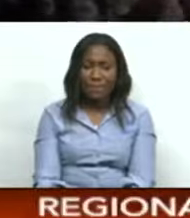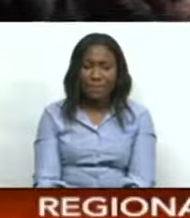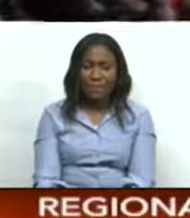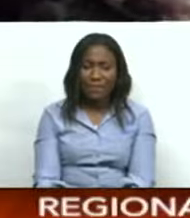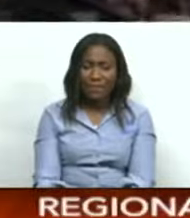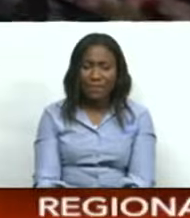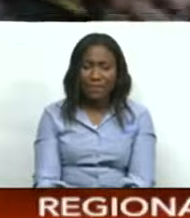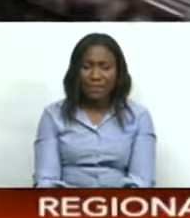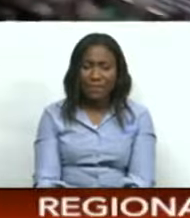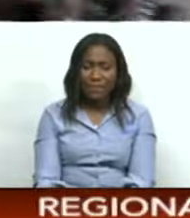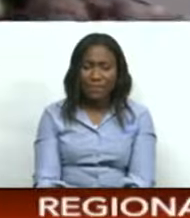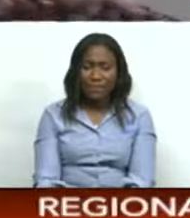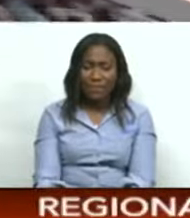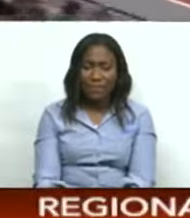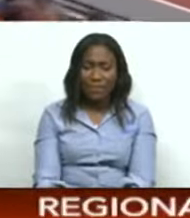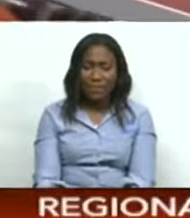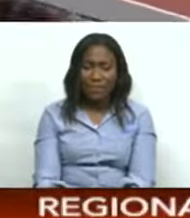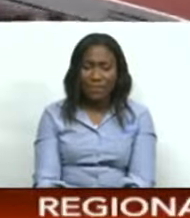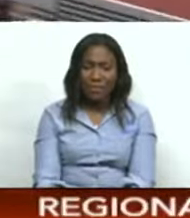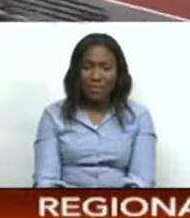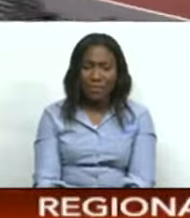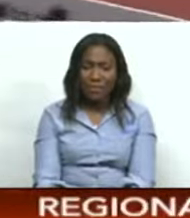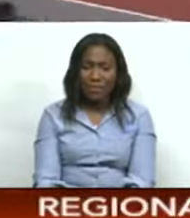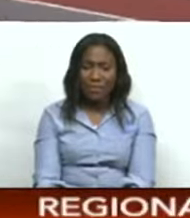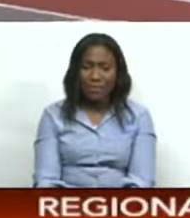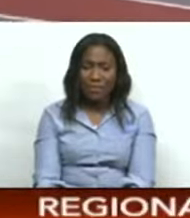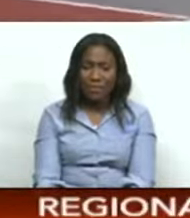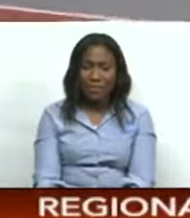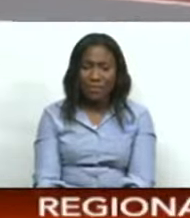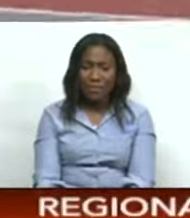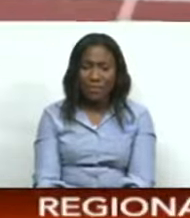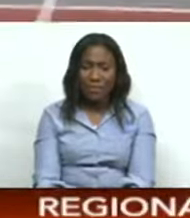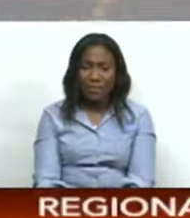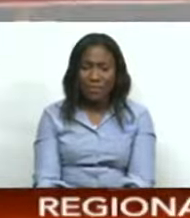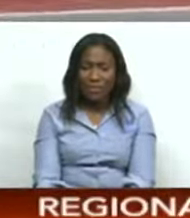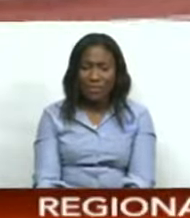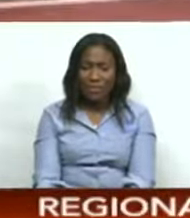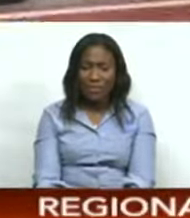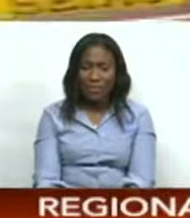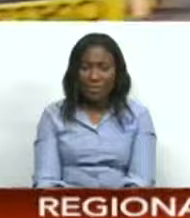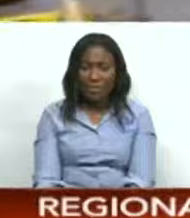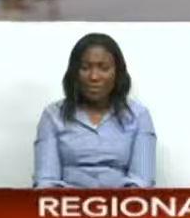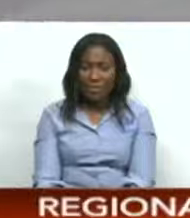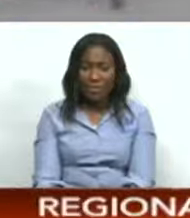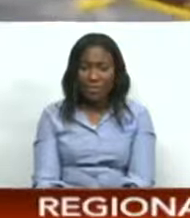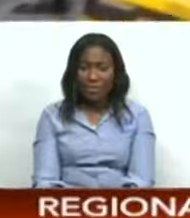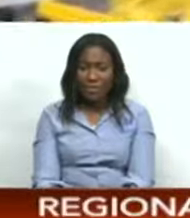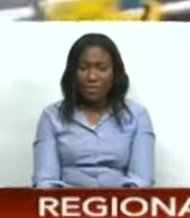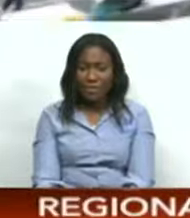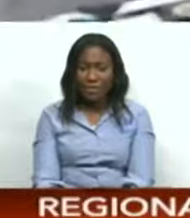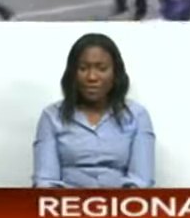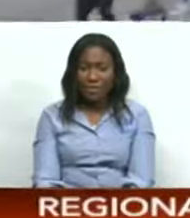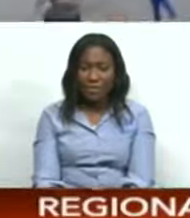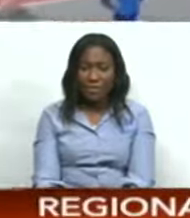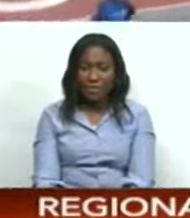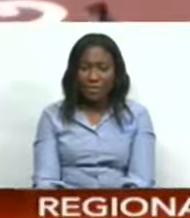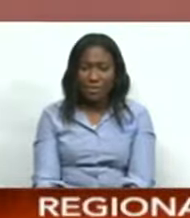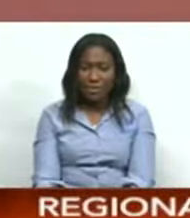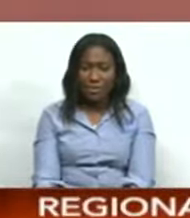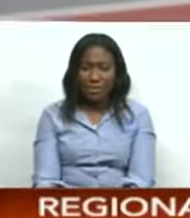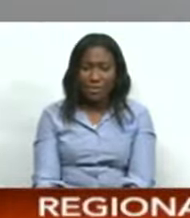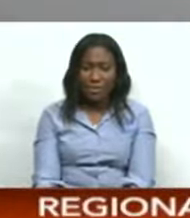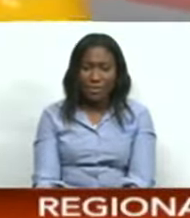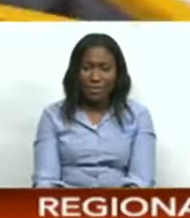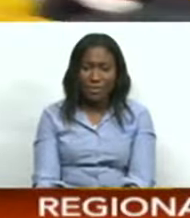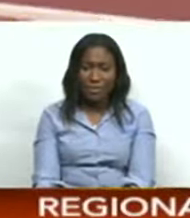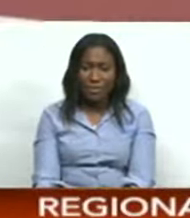intriguing semifinal. And it's Molnar from Doon. Richards in the middle this time.